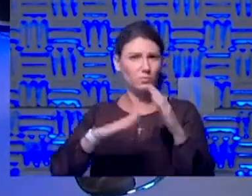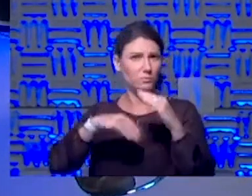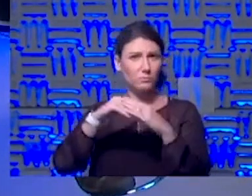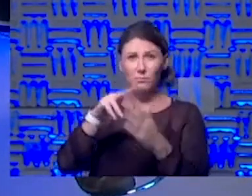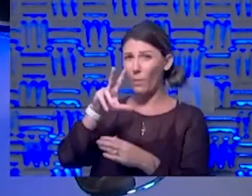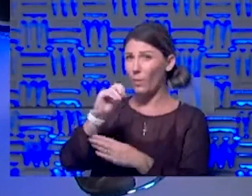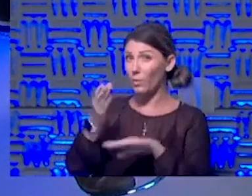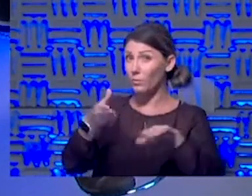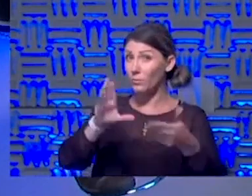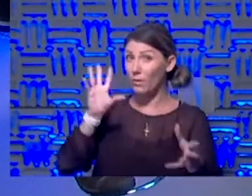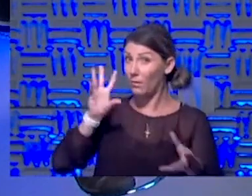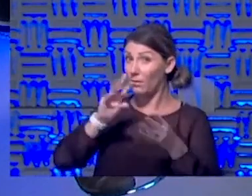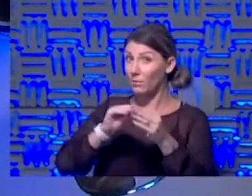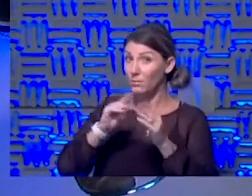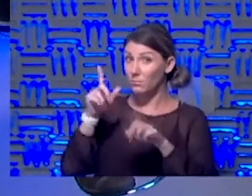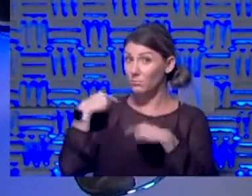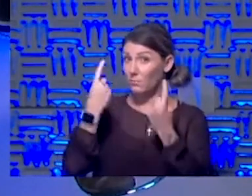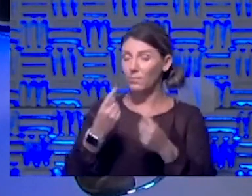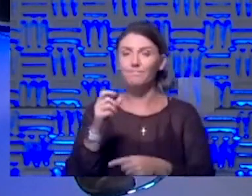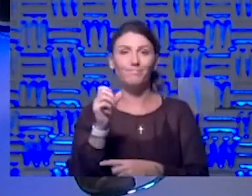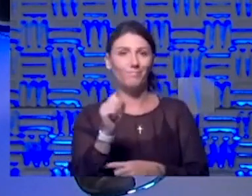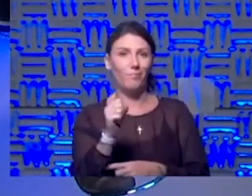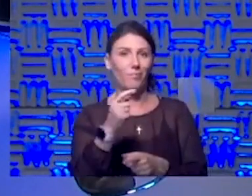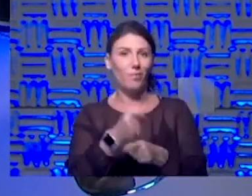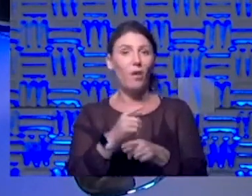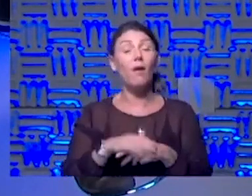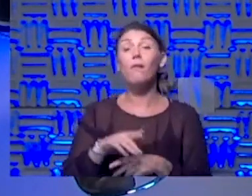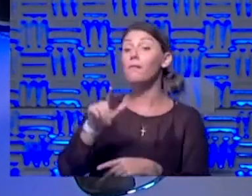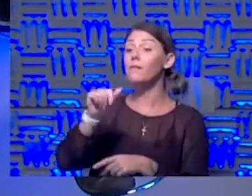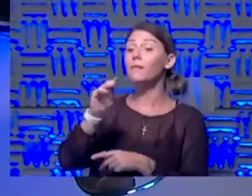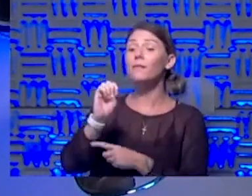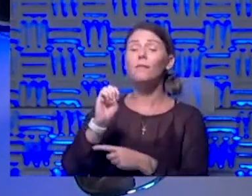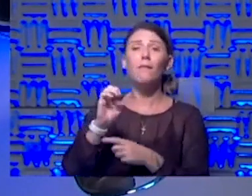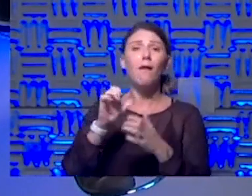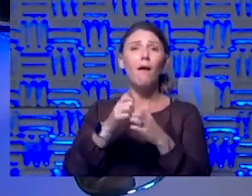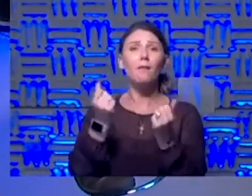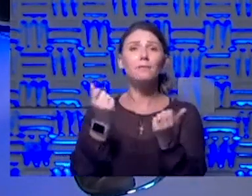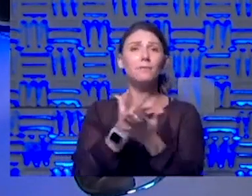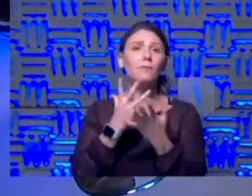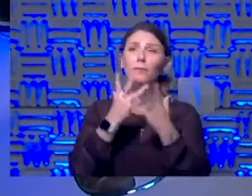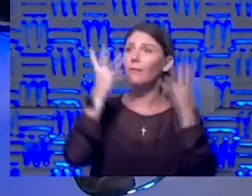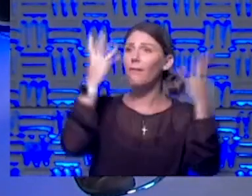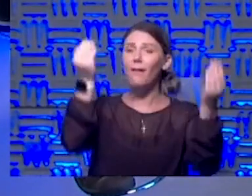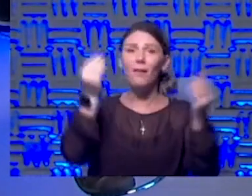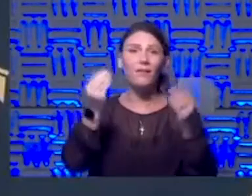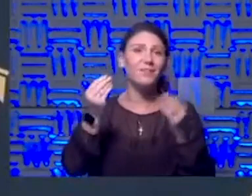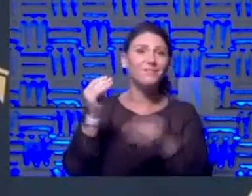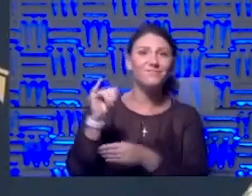that about right? Yeah. Yeah. Okay. Lance, in your world, how are things going out there in infection prevention and control?